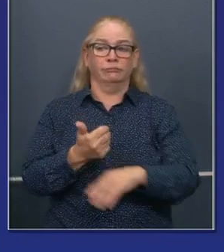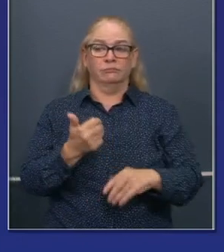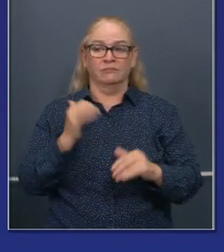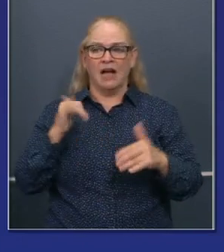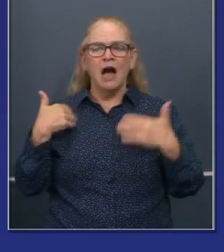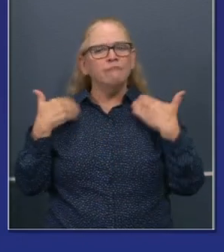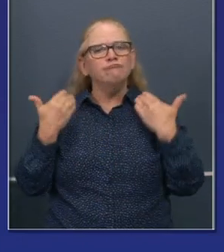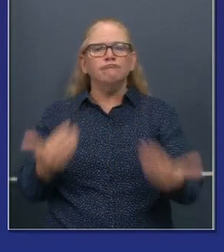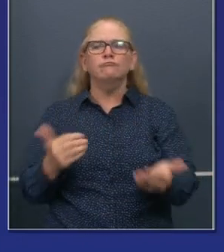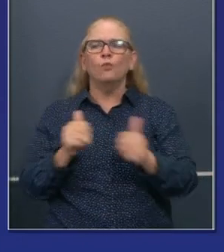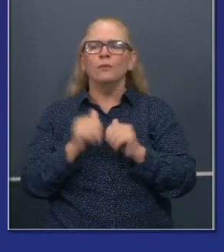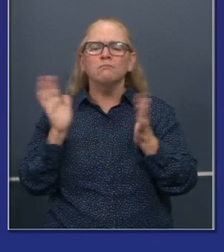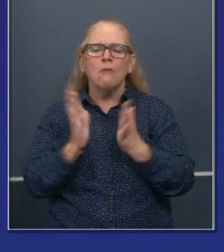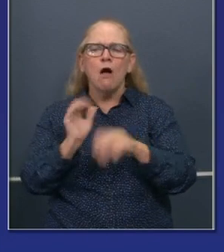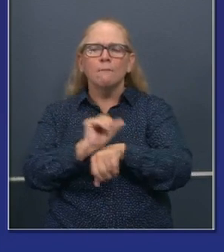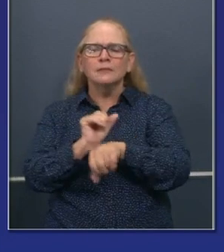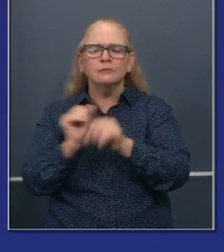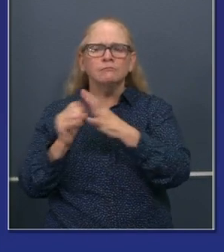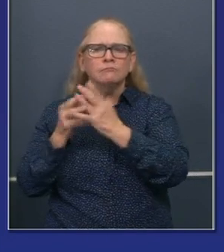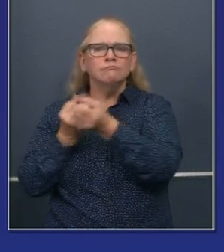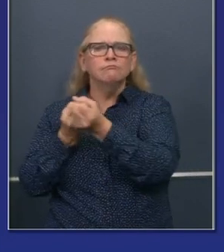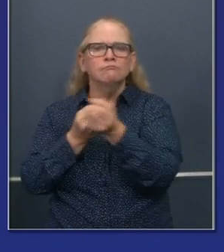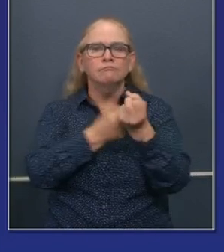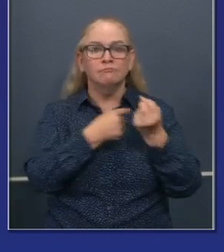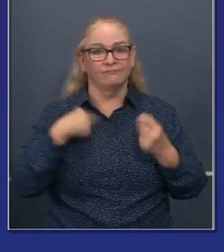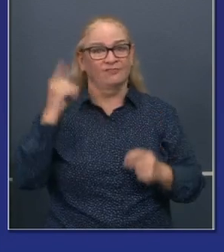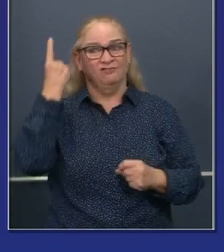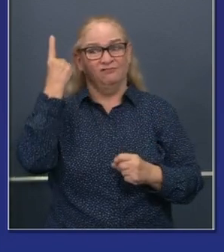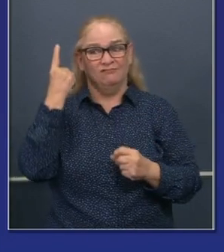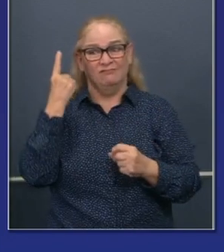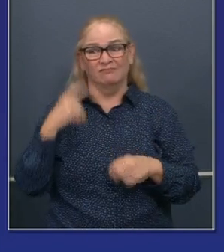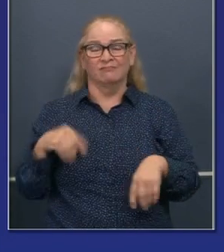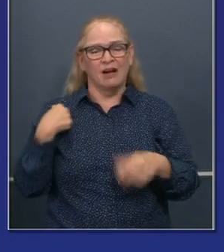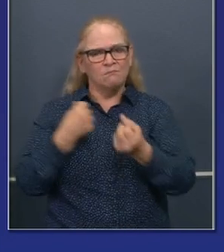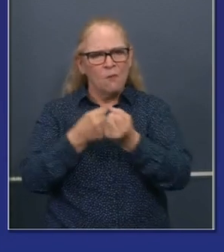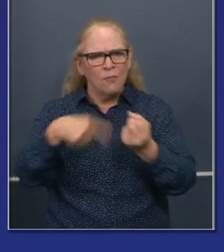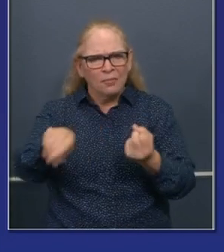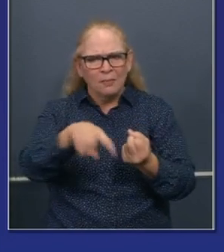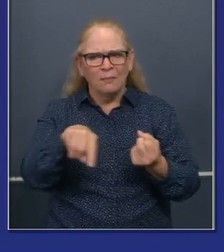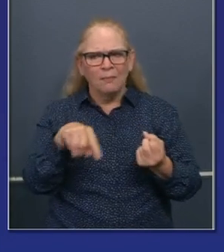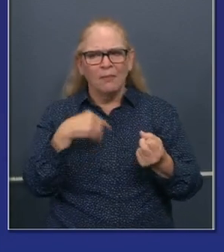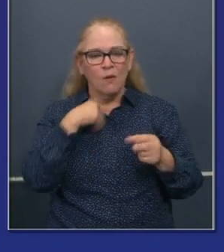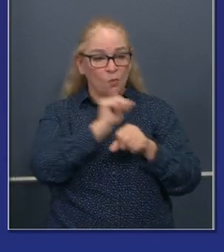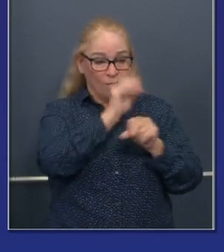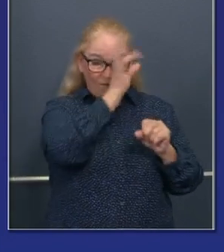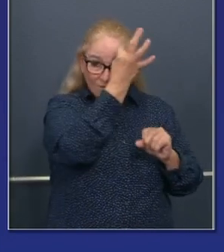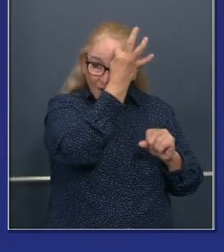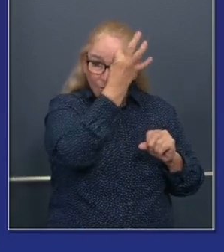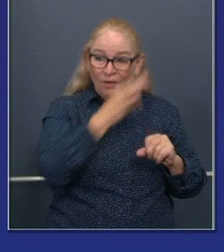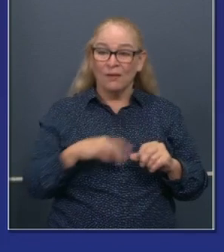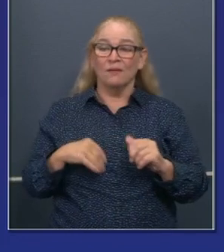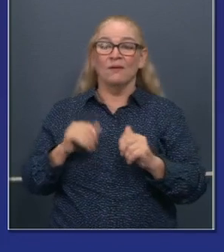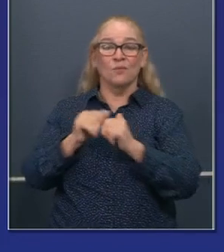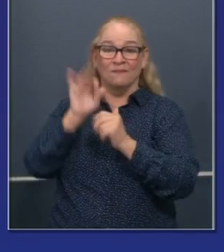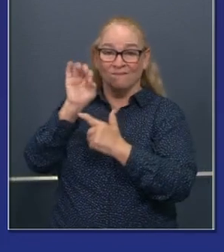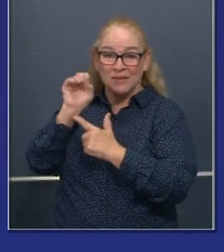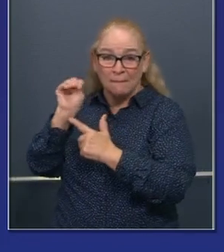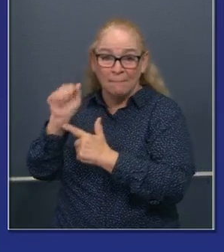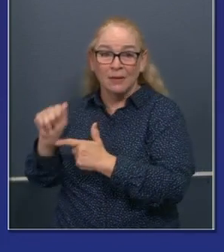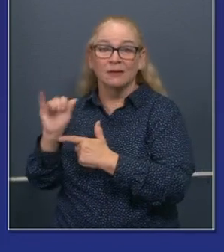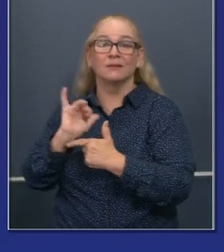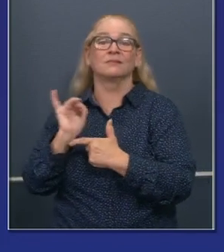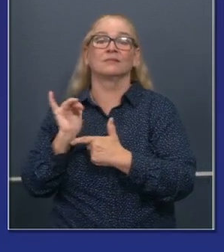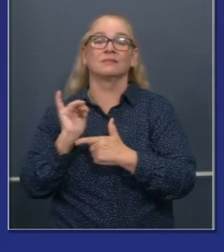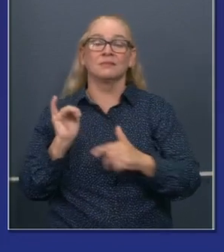sorts and tried to bring it into government, that entrepreneurial mindset, worked with FEMA, uh, credible leadership of FEMA, Bob Fenton and others, our regional